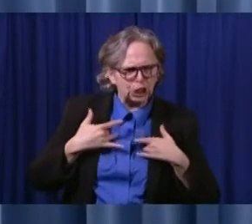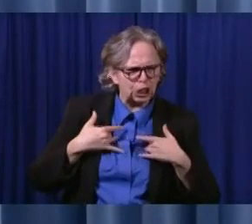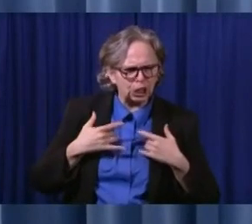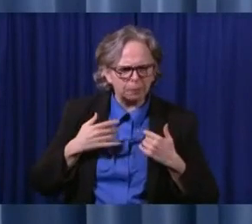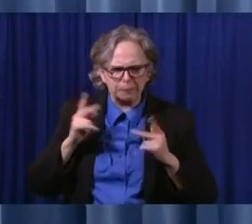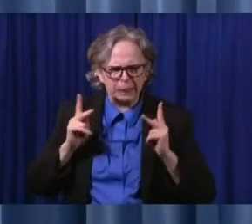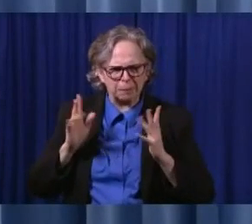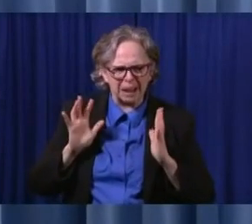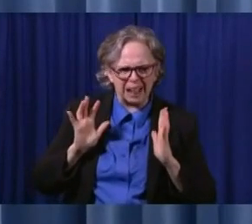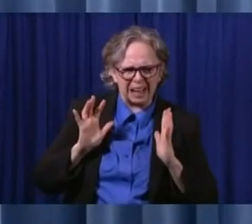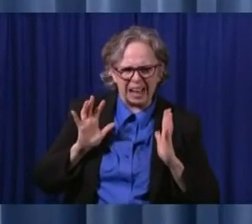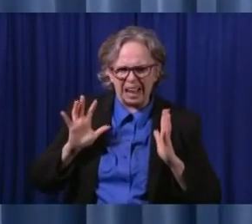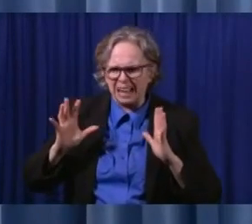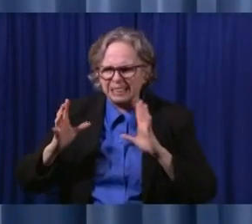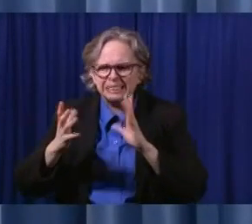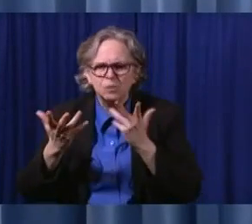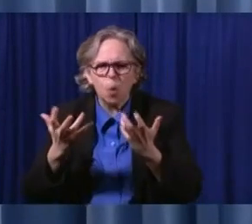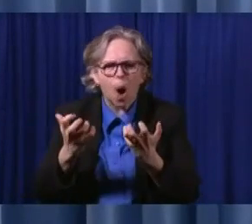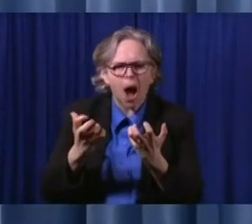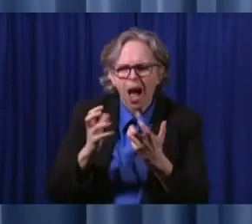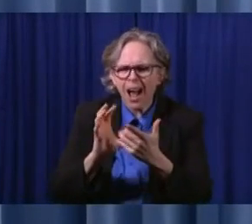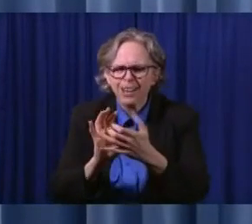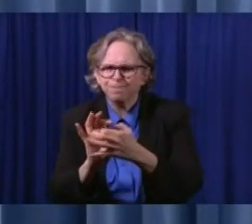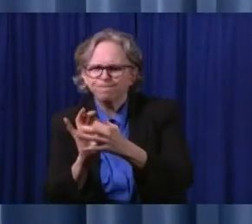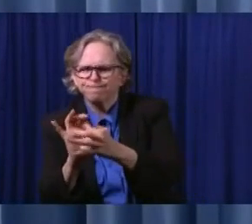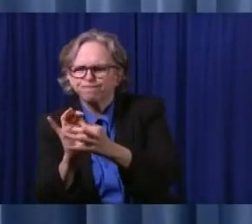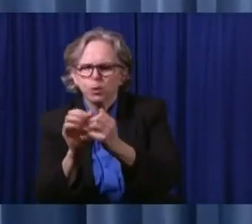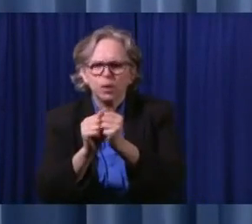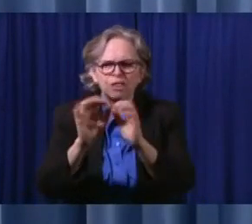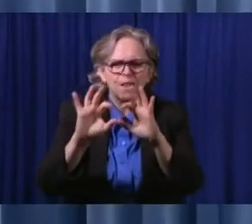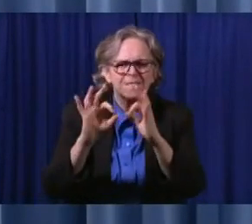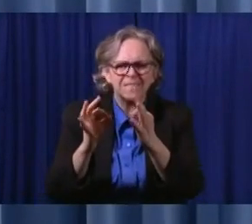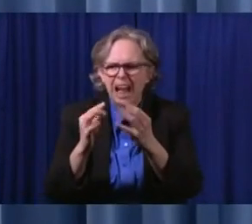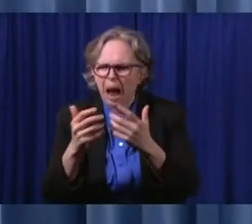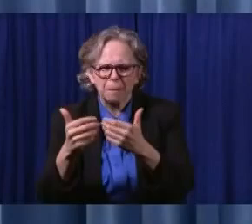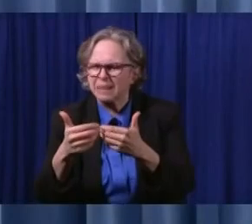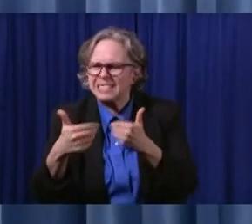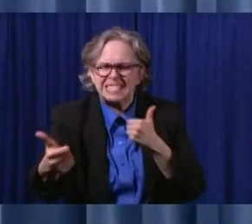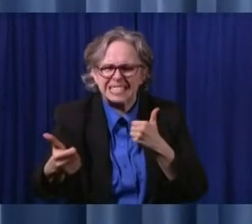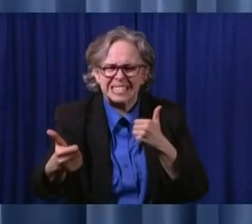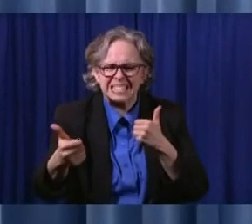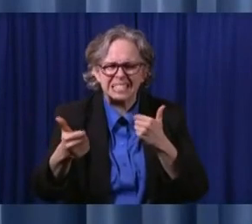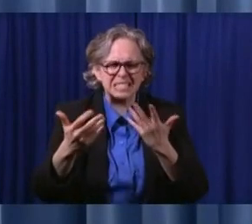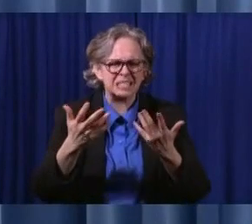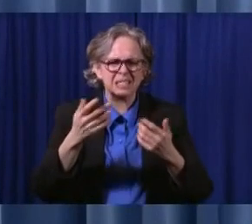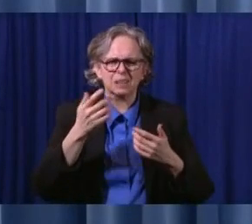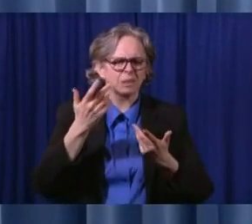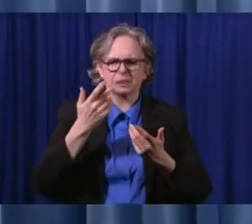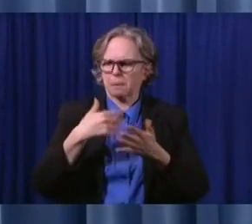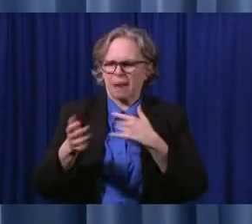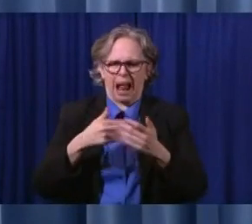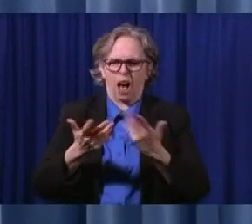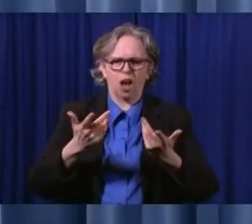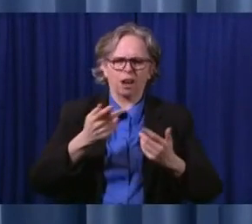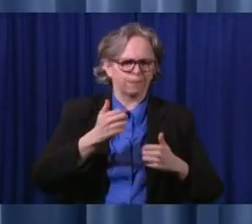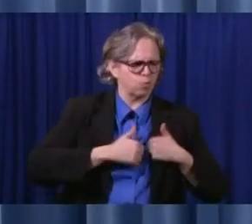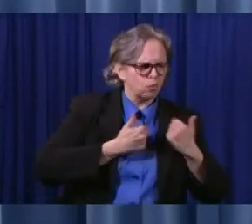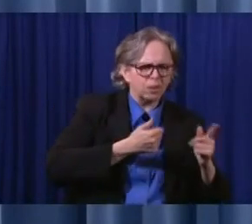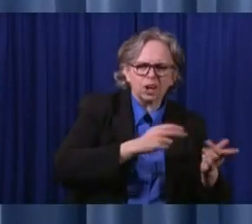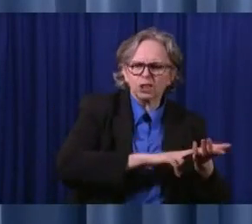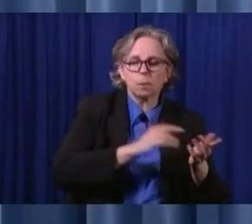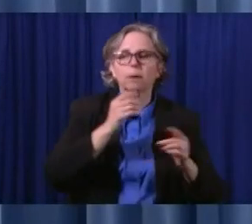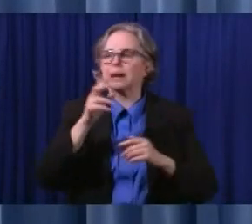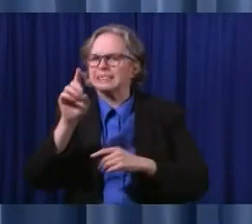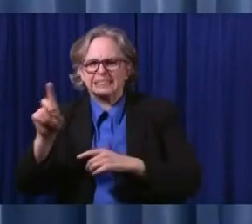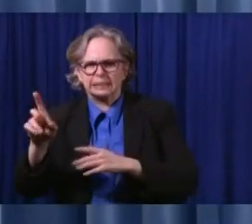connect with their family members the same way in assisted living facilities. So we're going to start with those two. We are not to